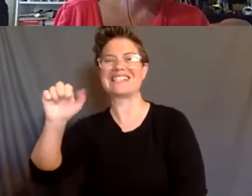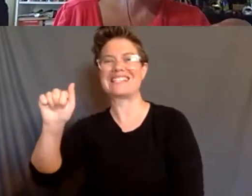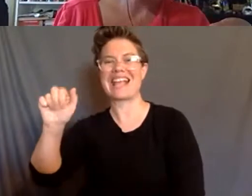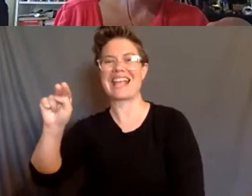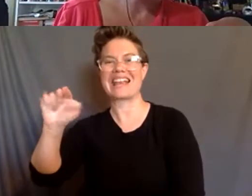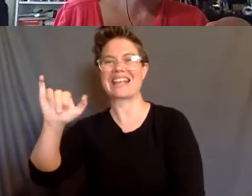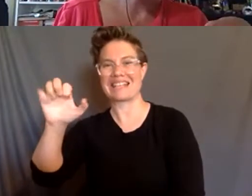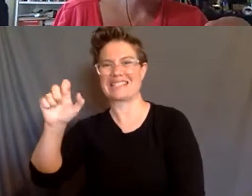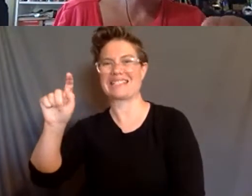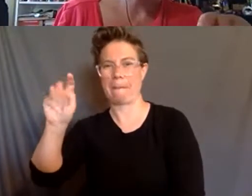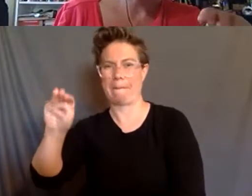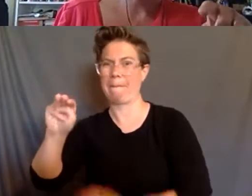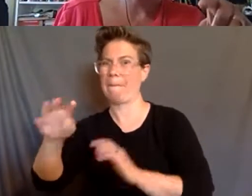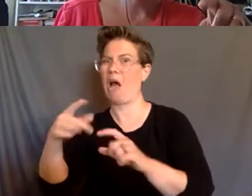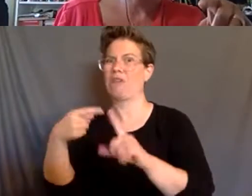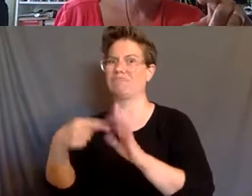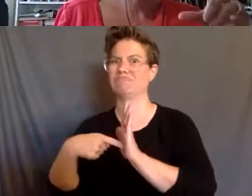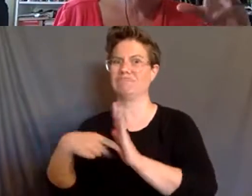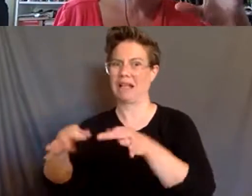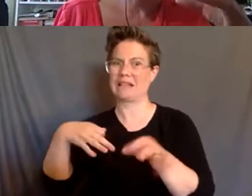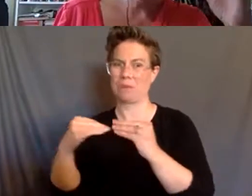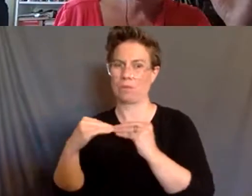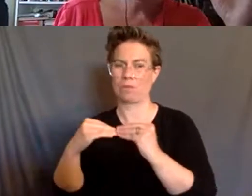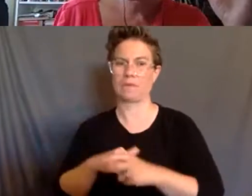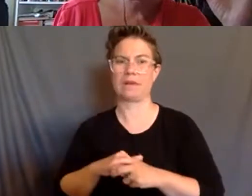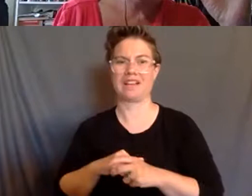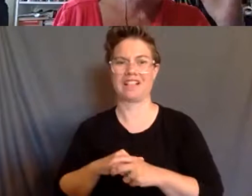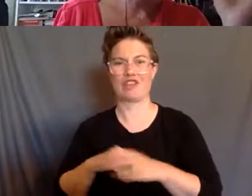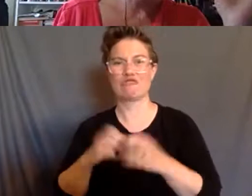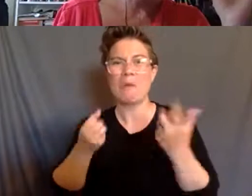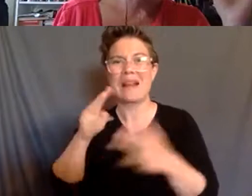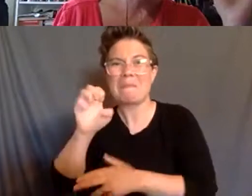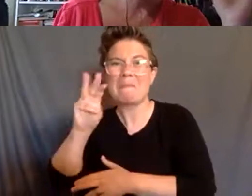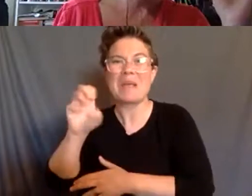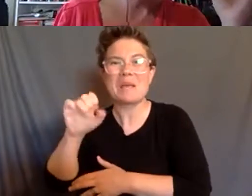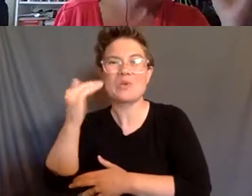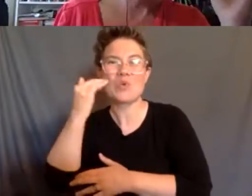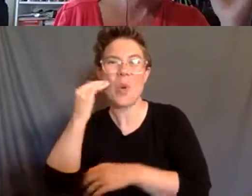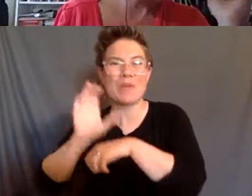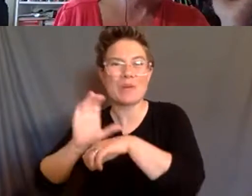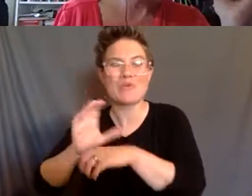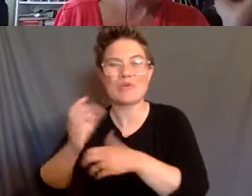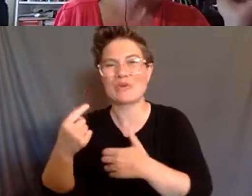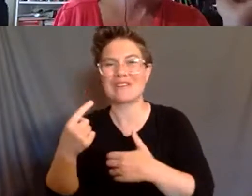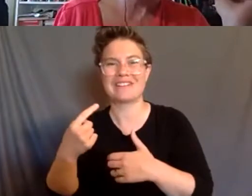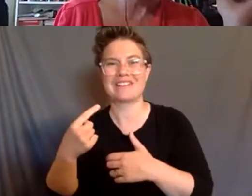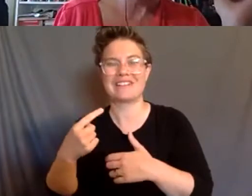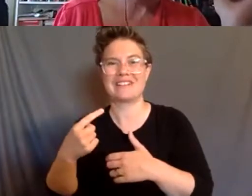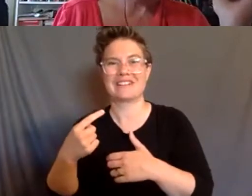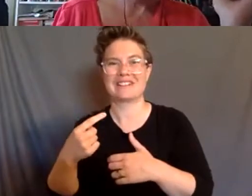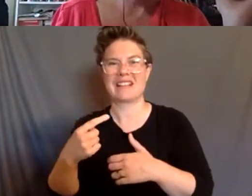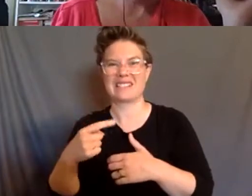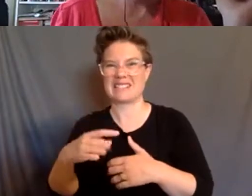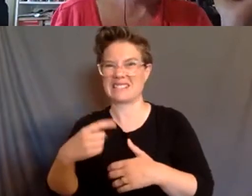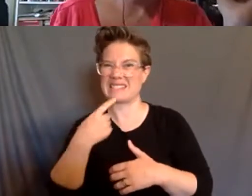Let me give you an example. So there's all these memes and things going on now that how we need to defend the police and instead